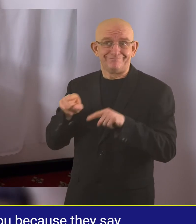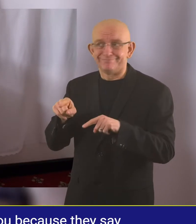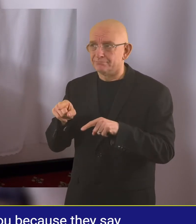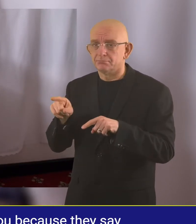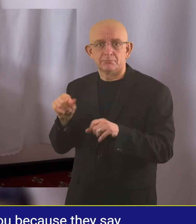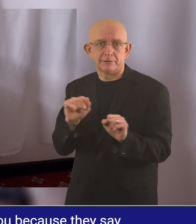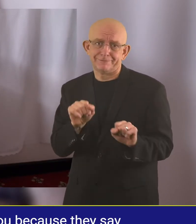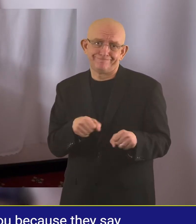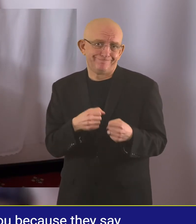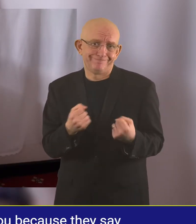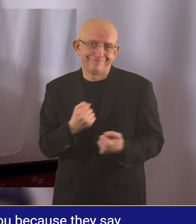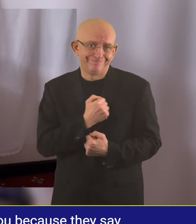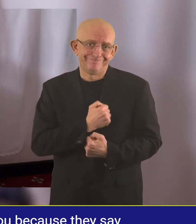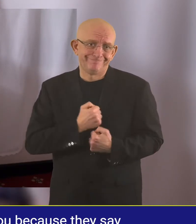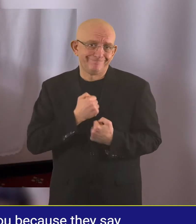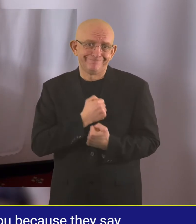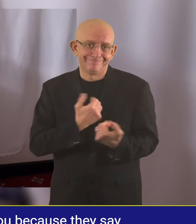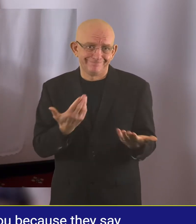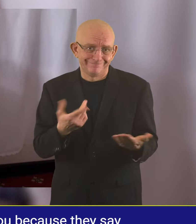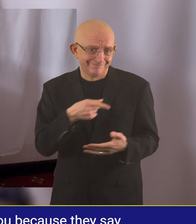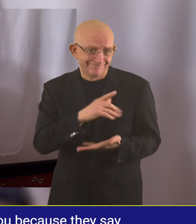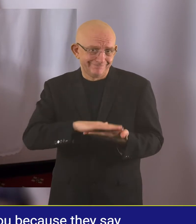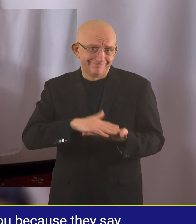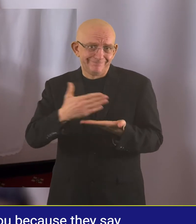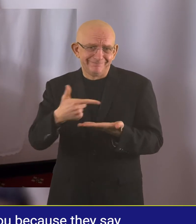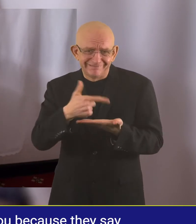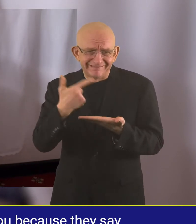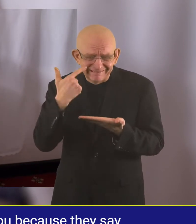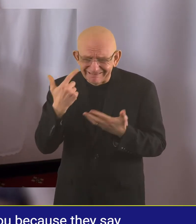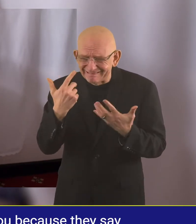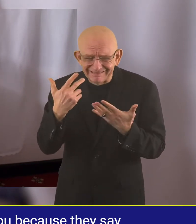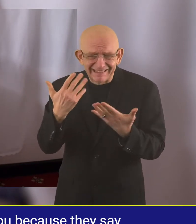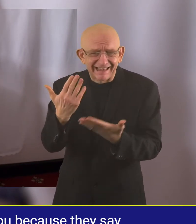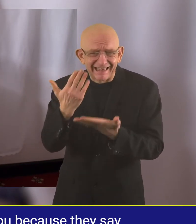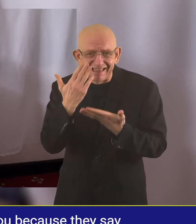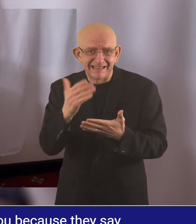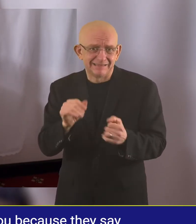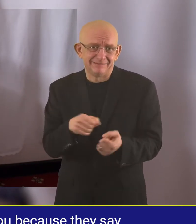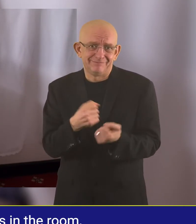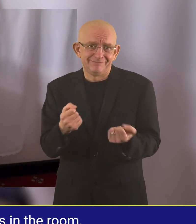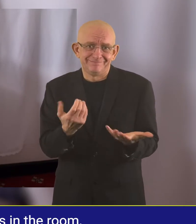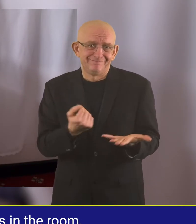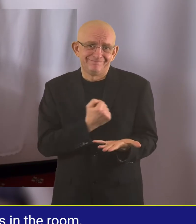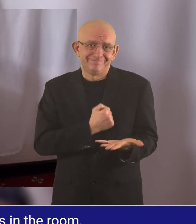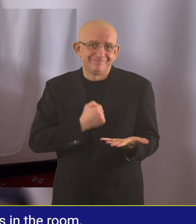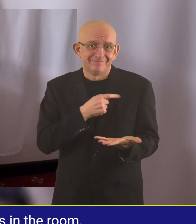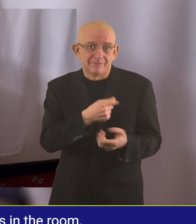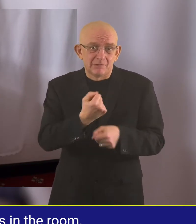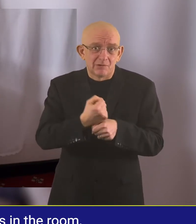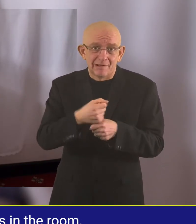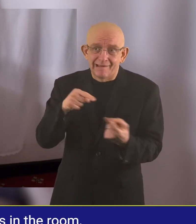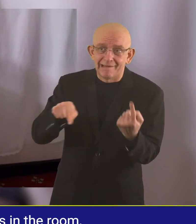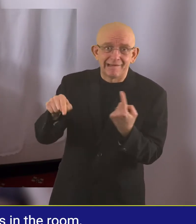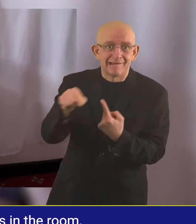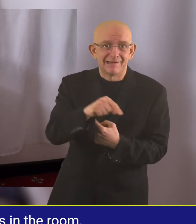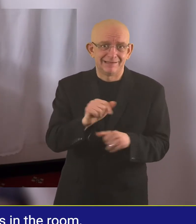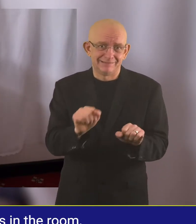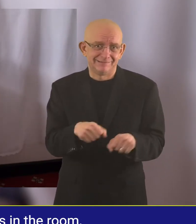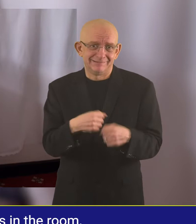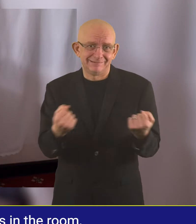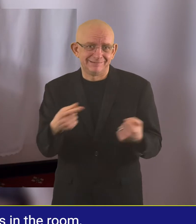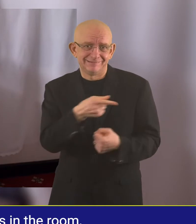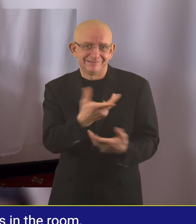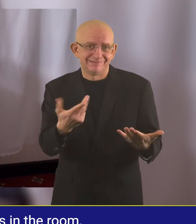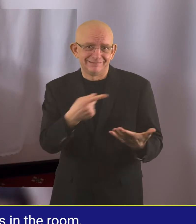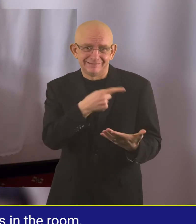they cannot accommodate you because they say you cannot use a laptop because you are short-sighted, you gotta do other activities in the room,